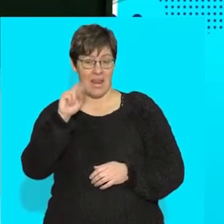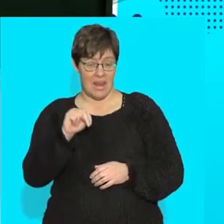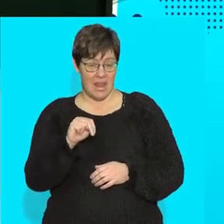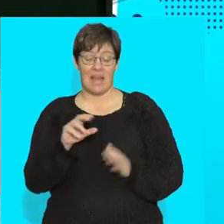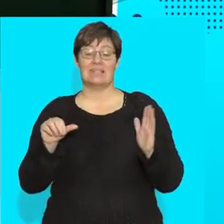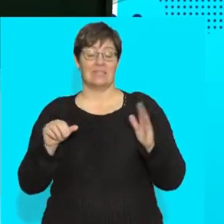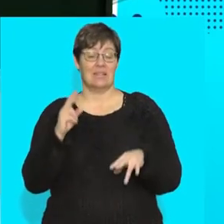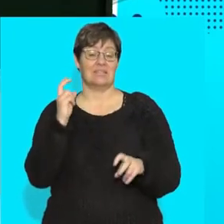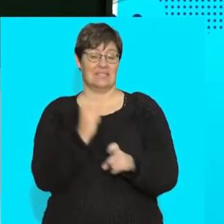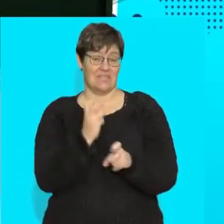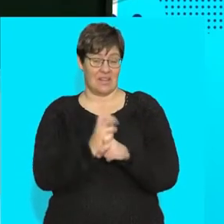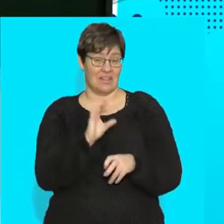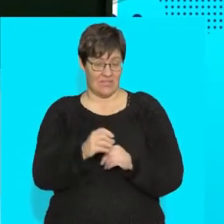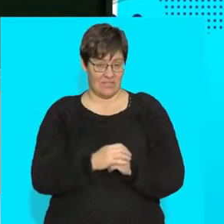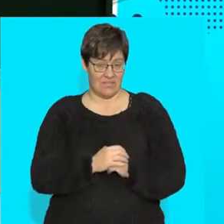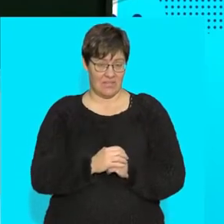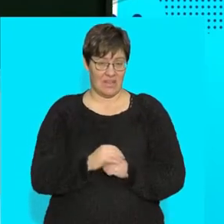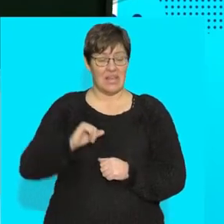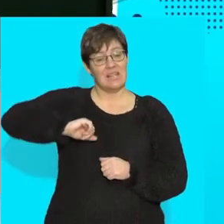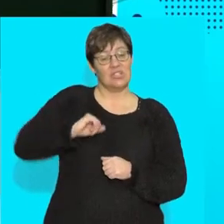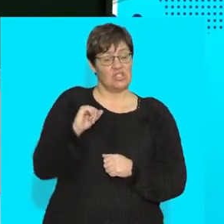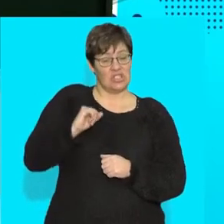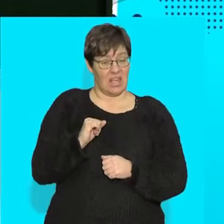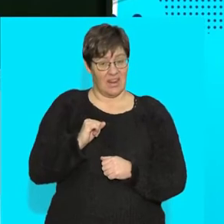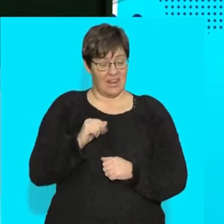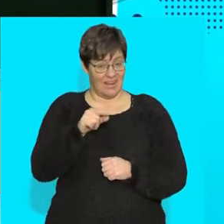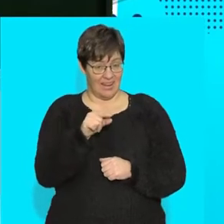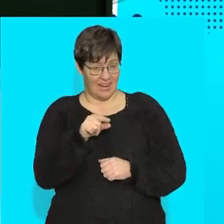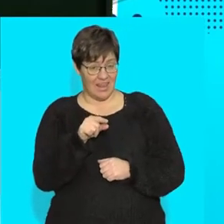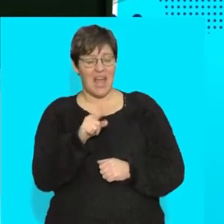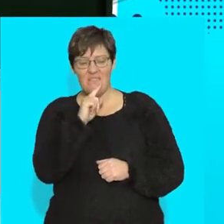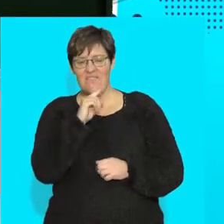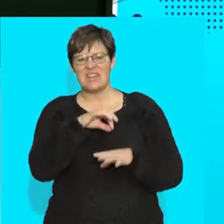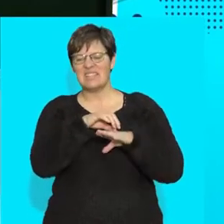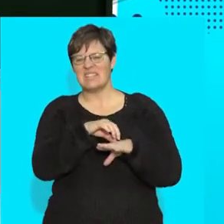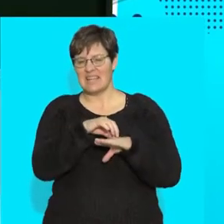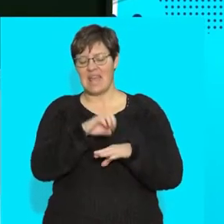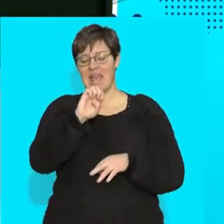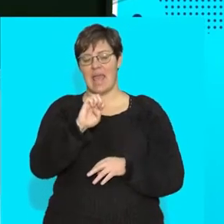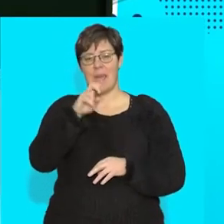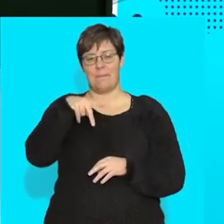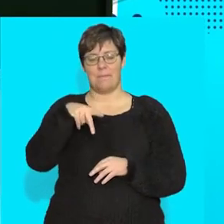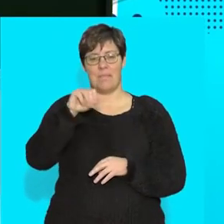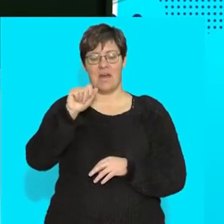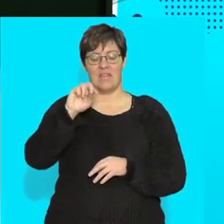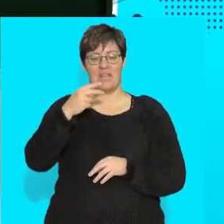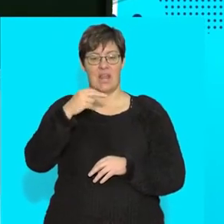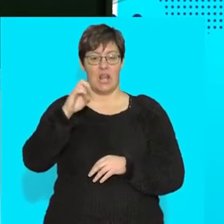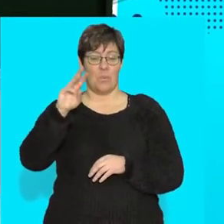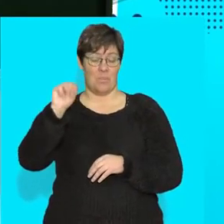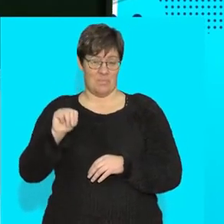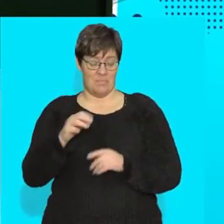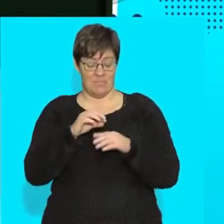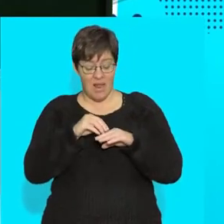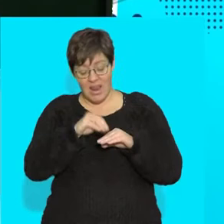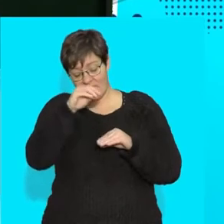chicken wing. All right. So if you've got the chicken wing, now the skin, that is a bit of, all right, epithelium. If I lift up the